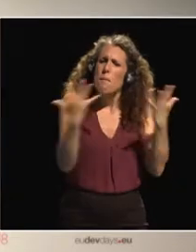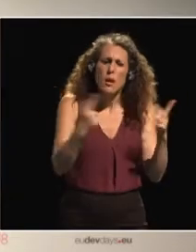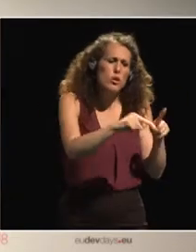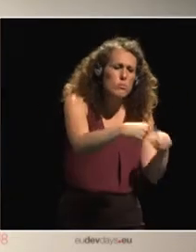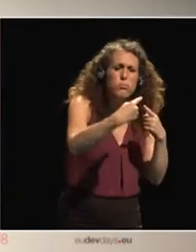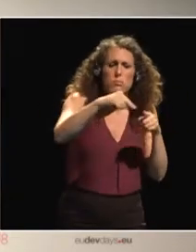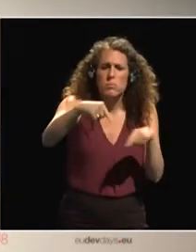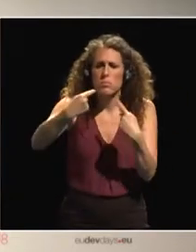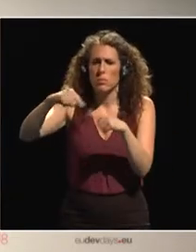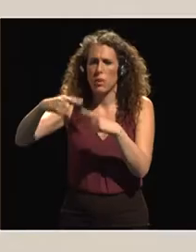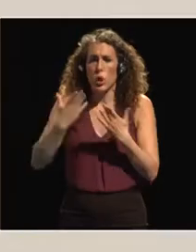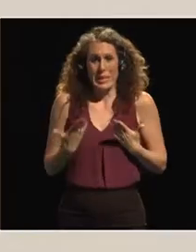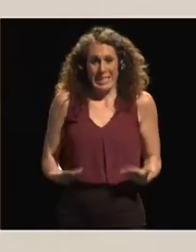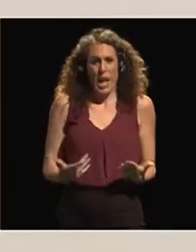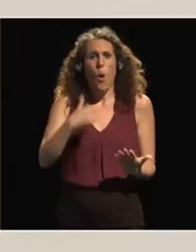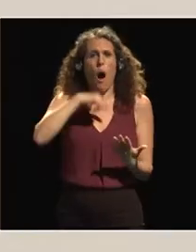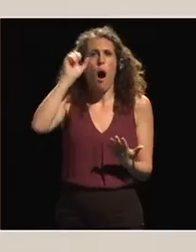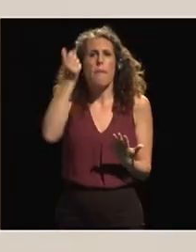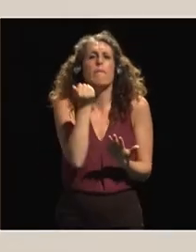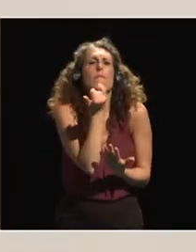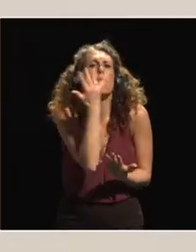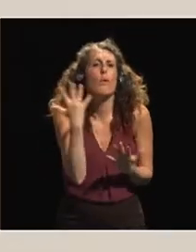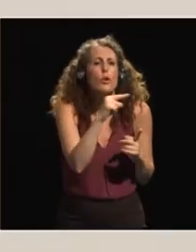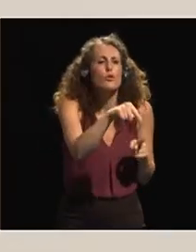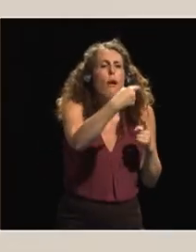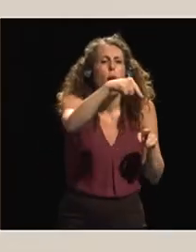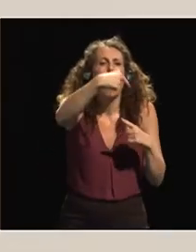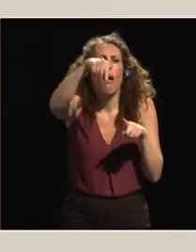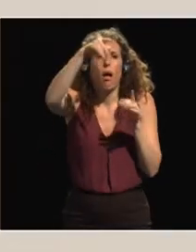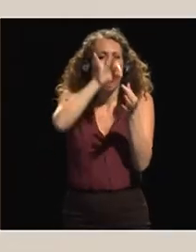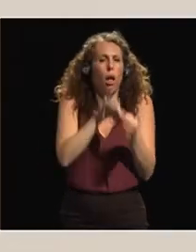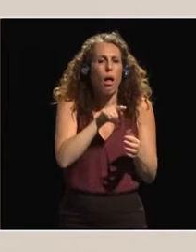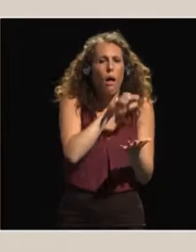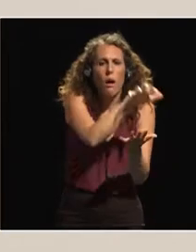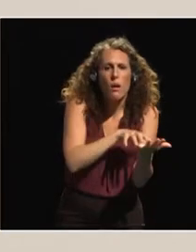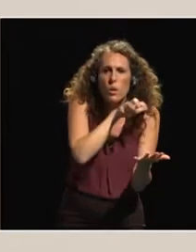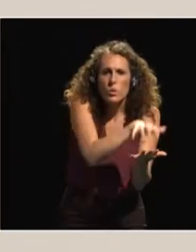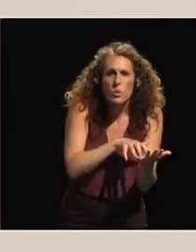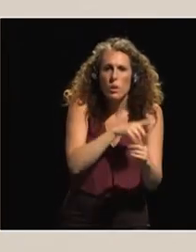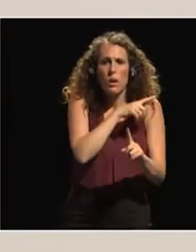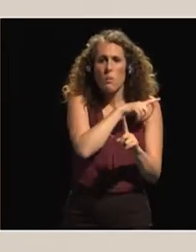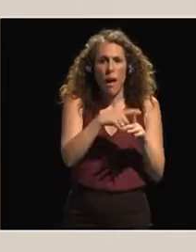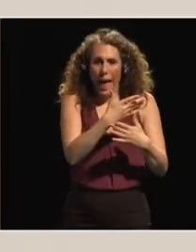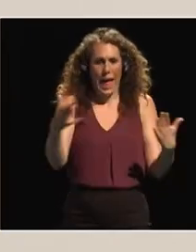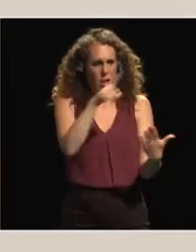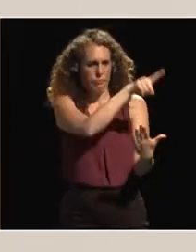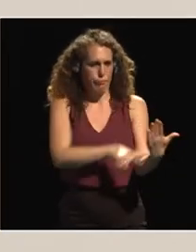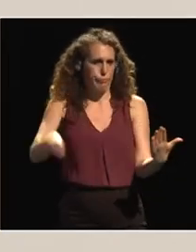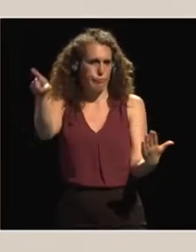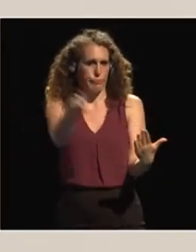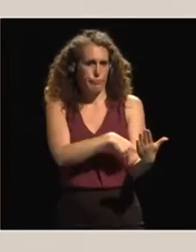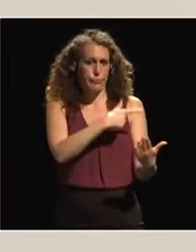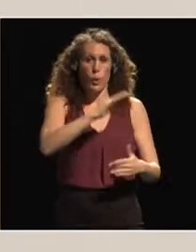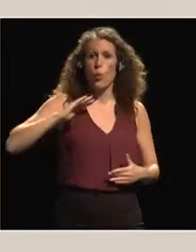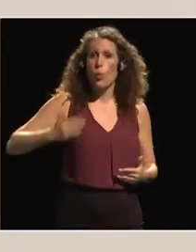the key challenges women face in terms of agriculture. And the discrimination, I will call it. Because women do not have